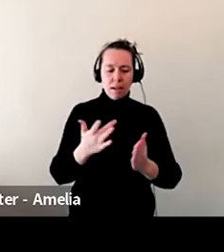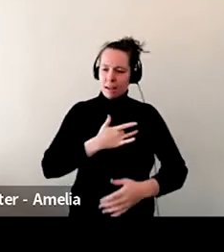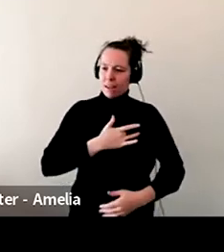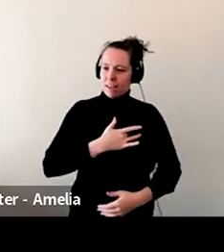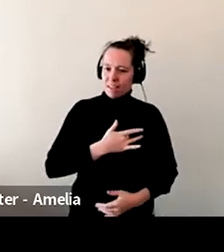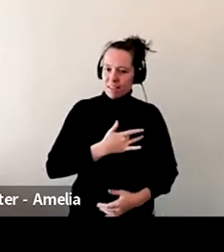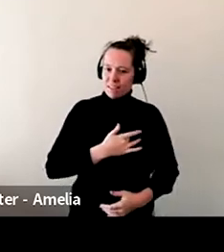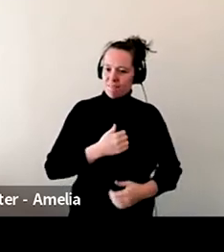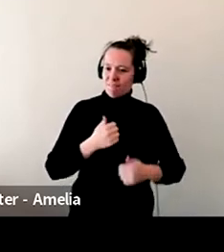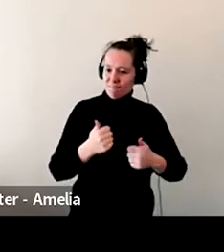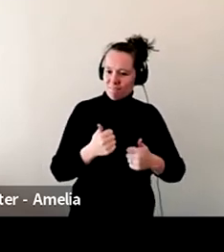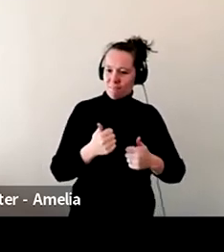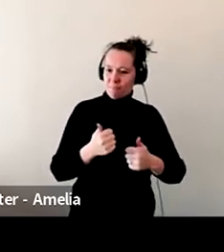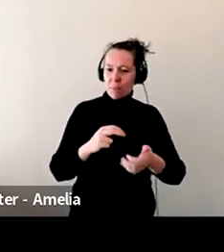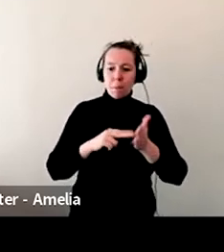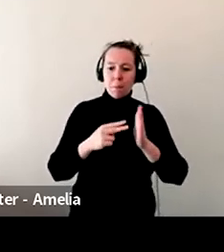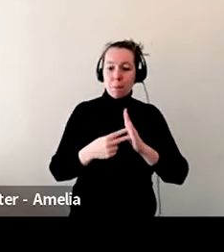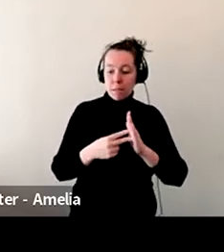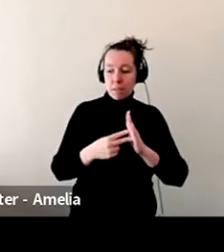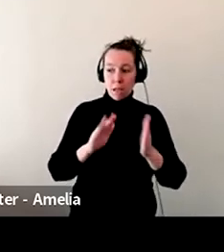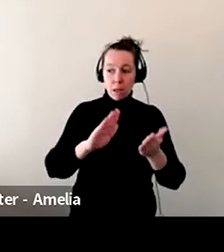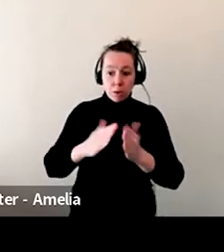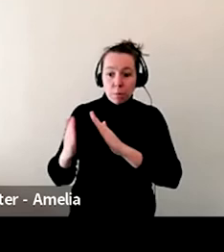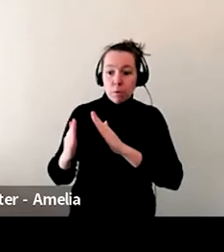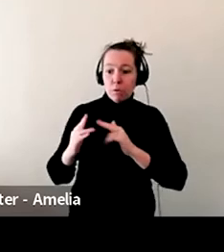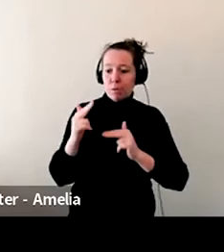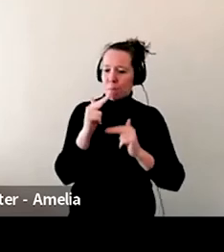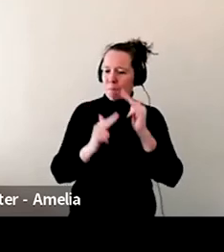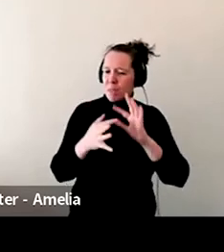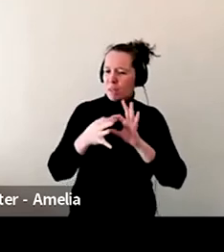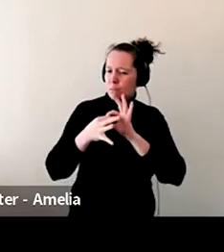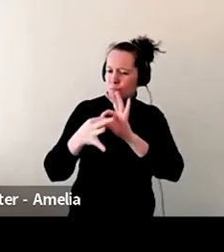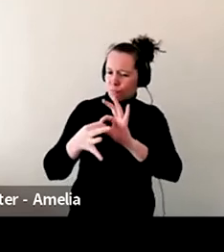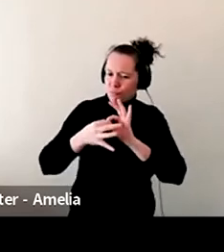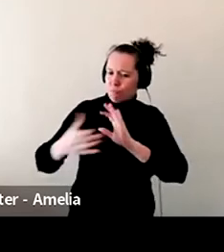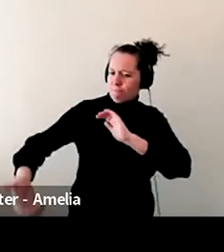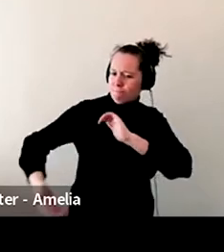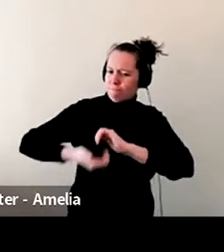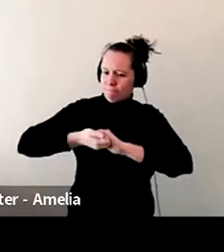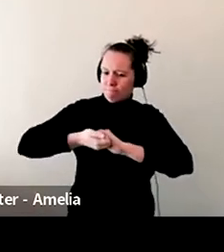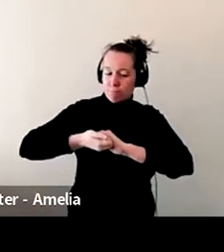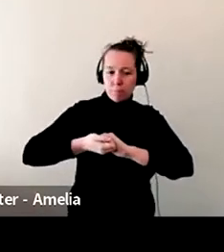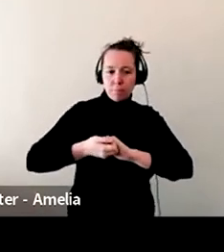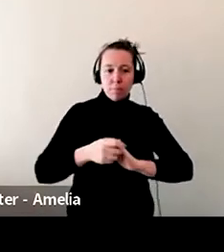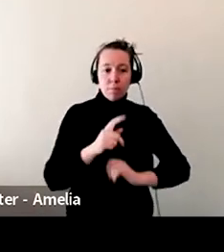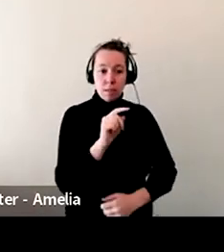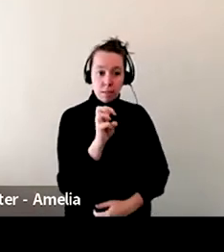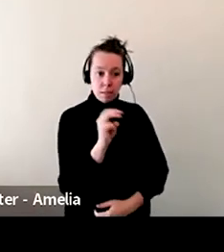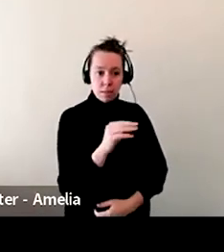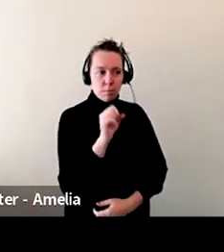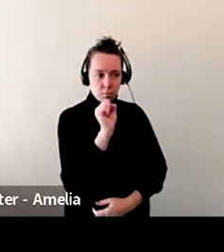continuous relationship, um, is just so wonderful. And building up that trust. Yeah. Yeah.